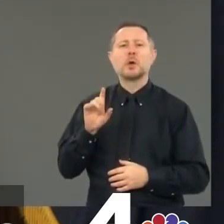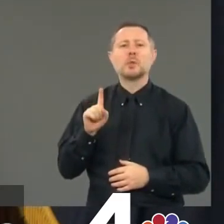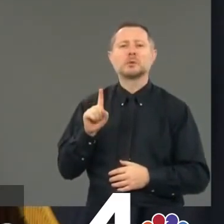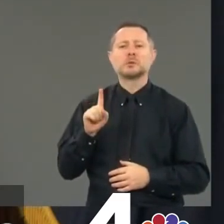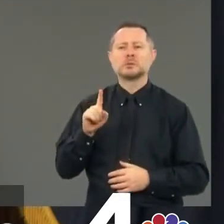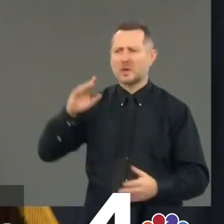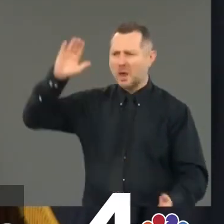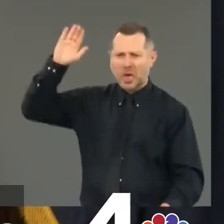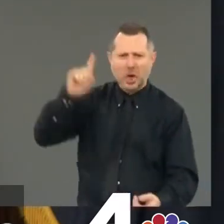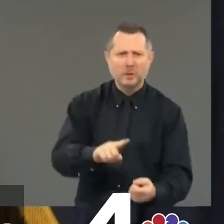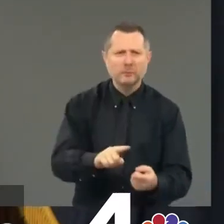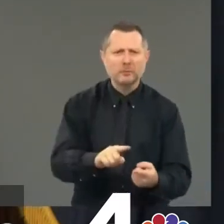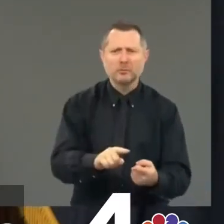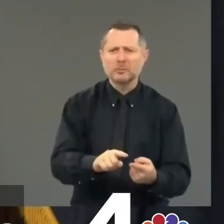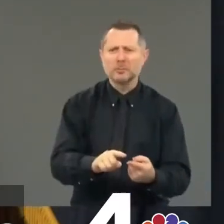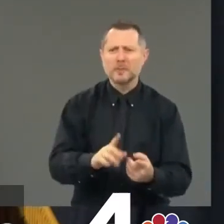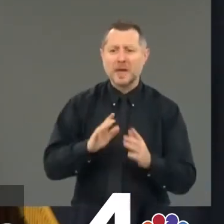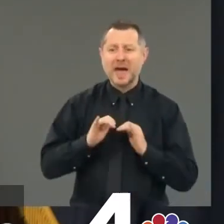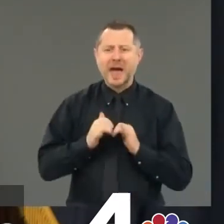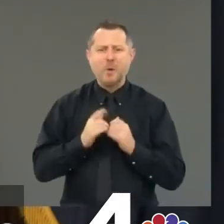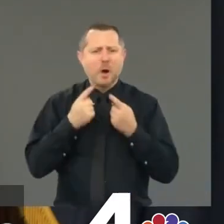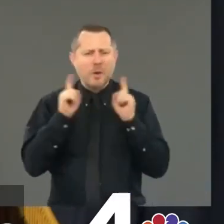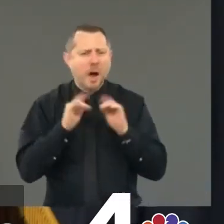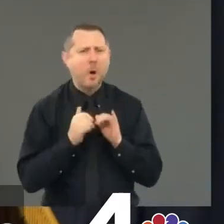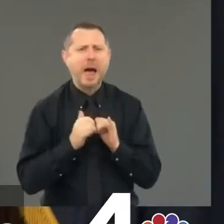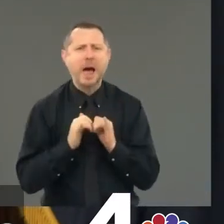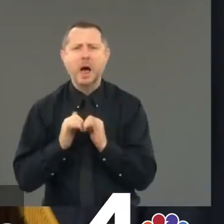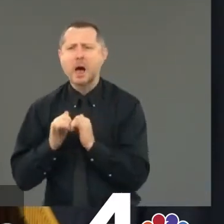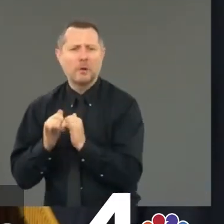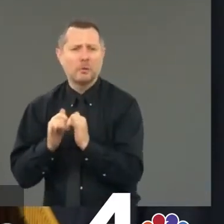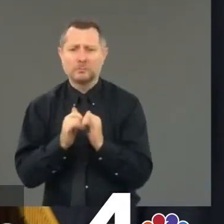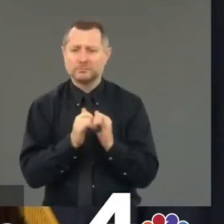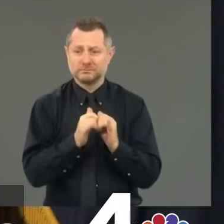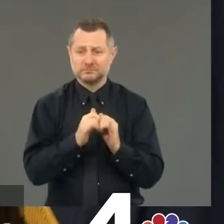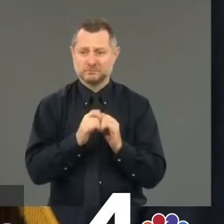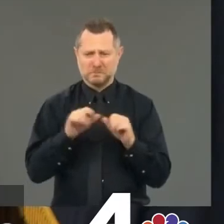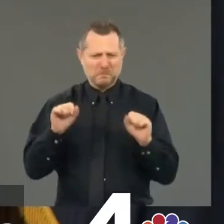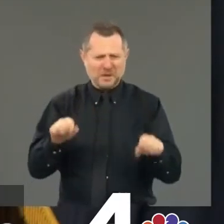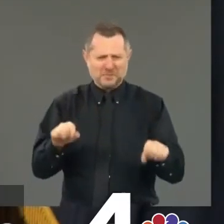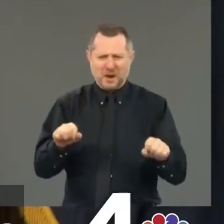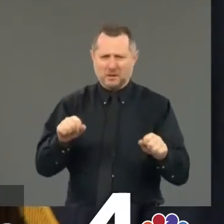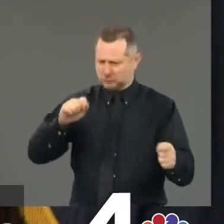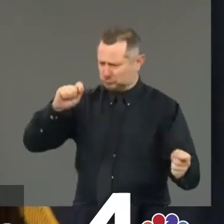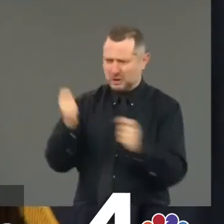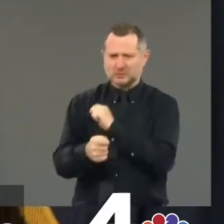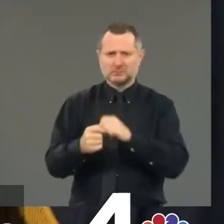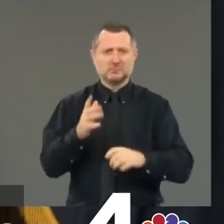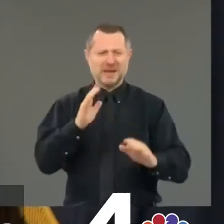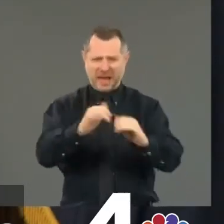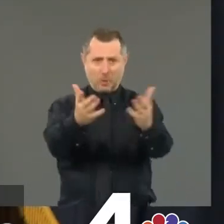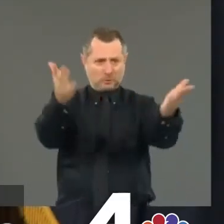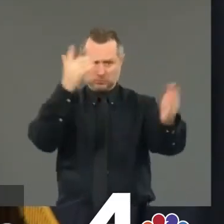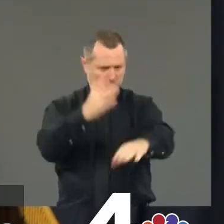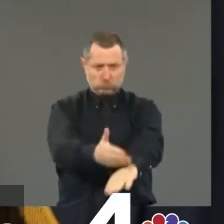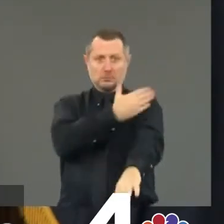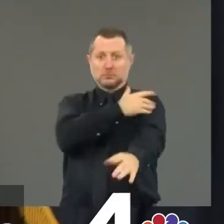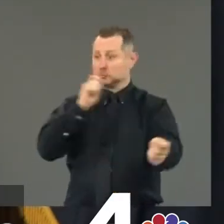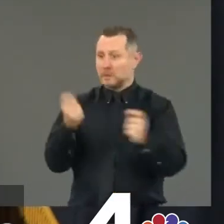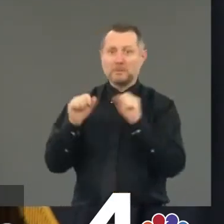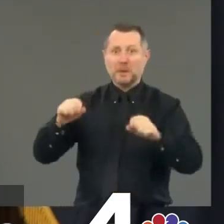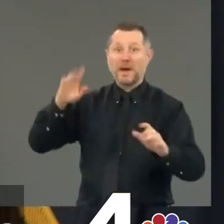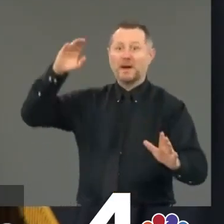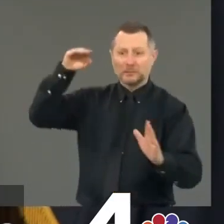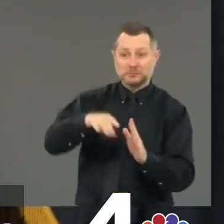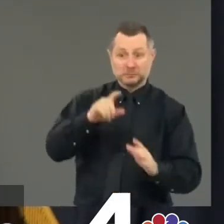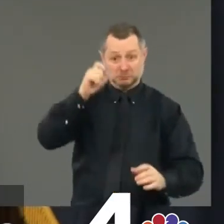did that? Who made that remarkable change? That radical change? Who made all that progress? Government leaders?